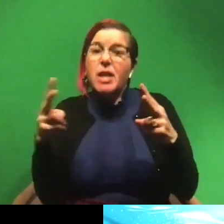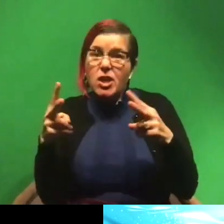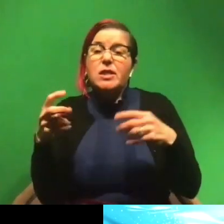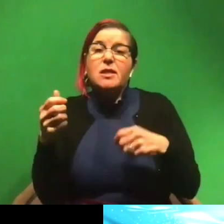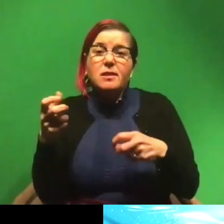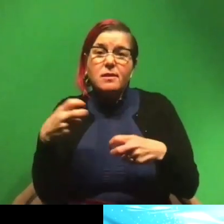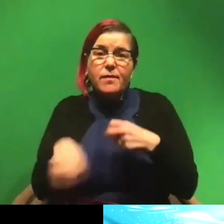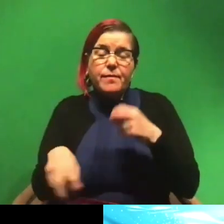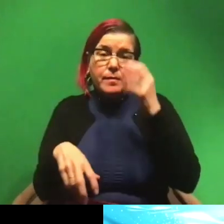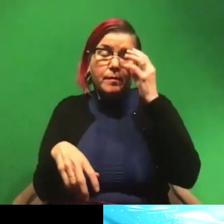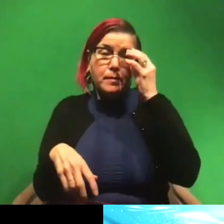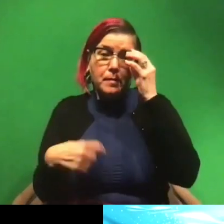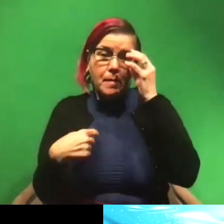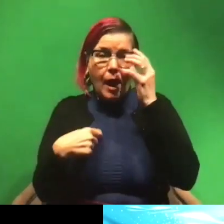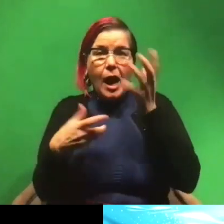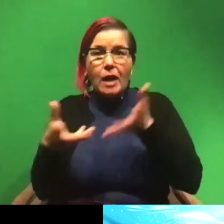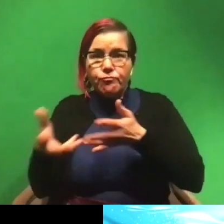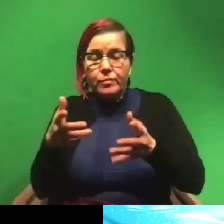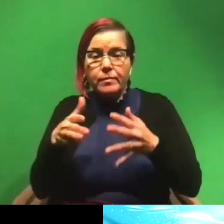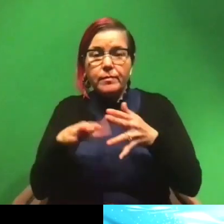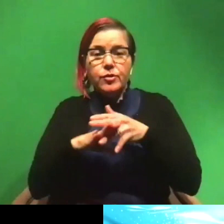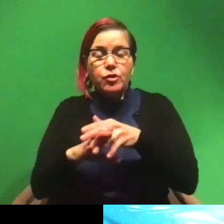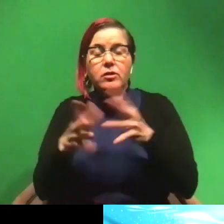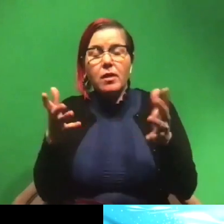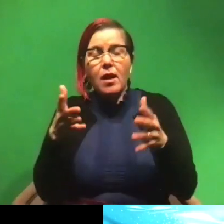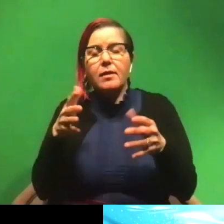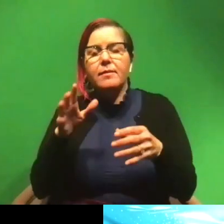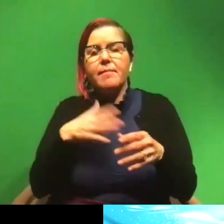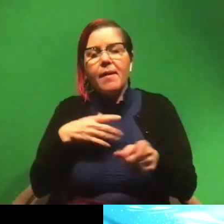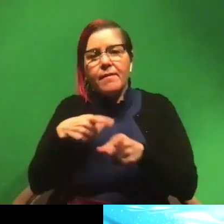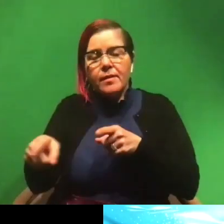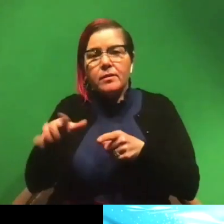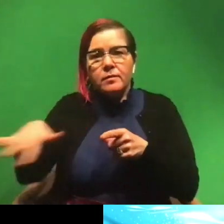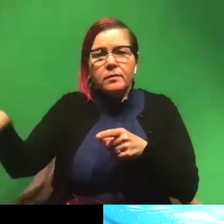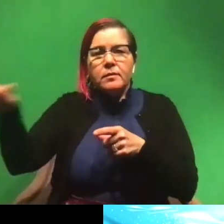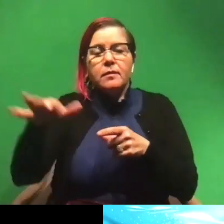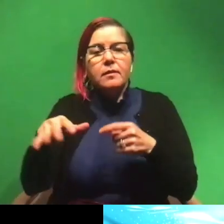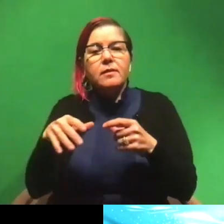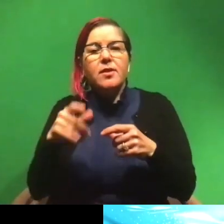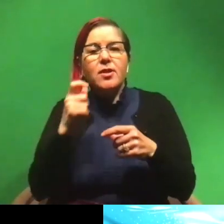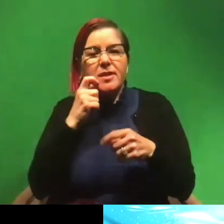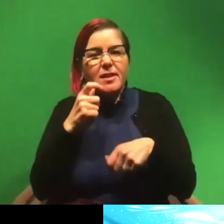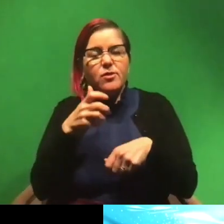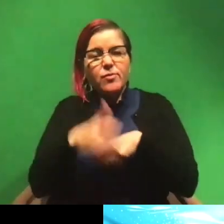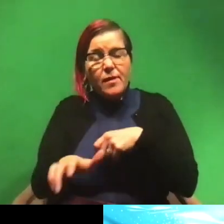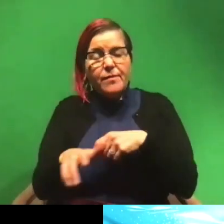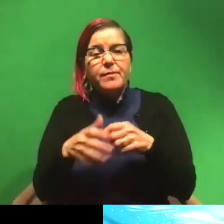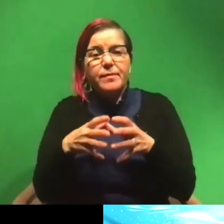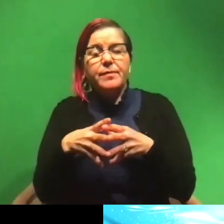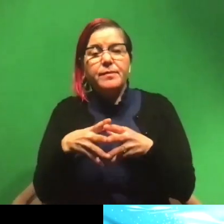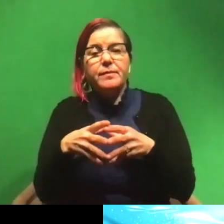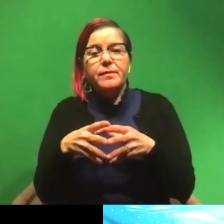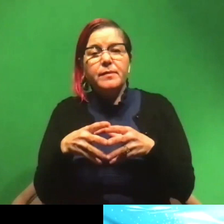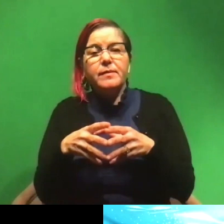as someone that handles sharks a lot in the field. Uh, they, yeah, their skin's very rough. We get what's called